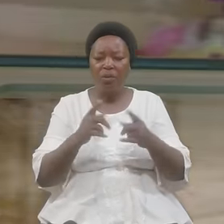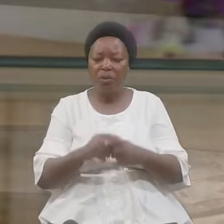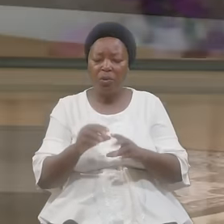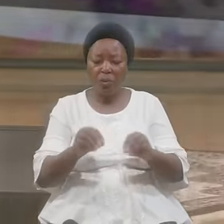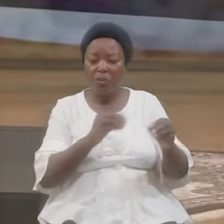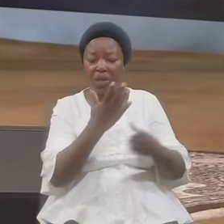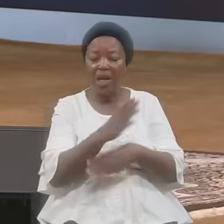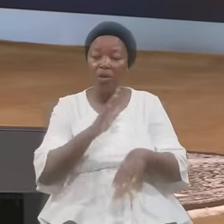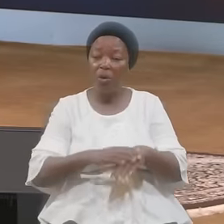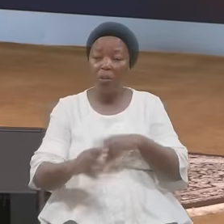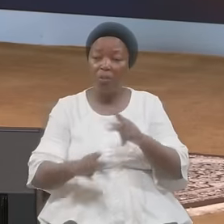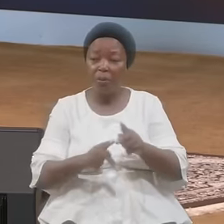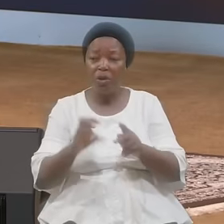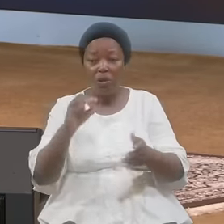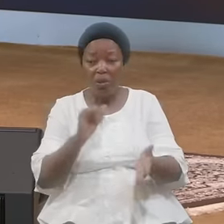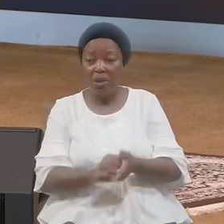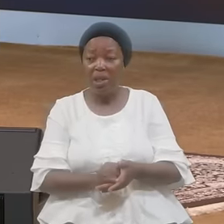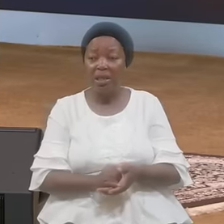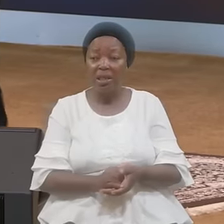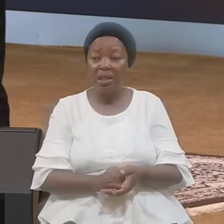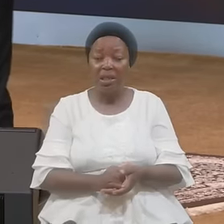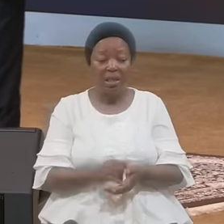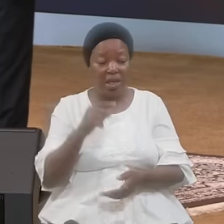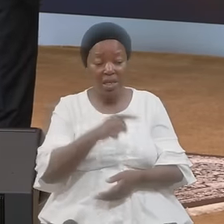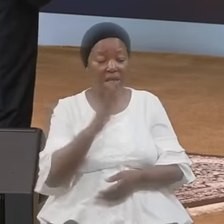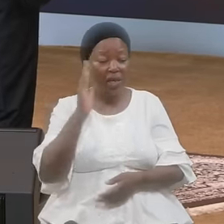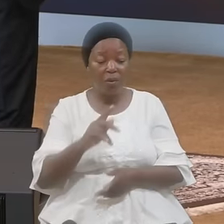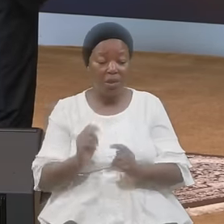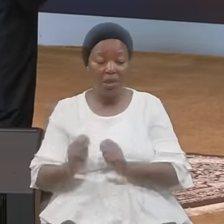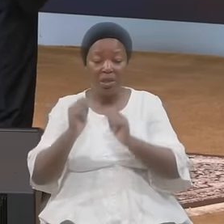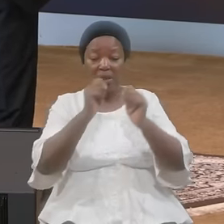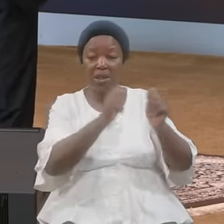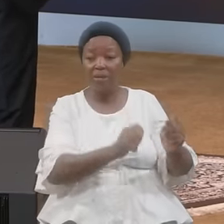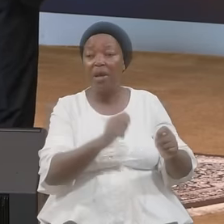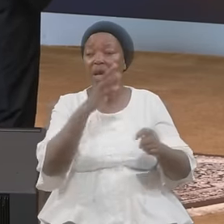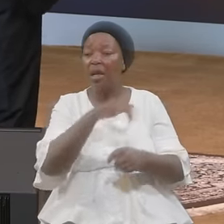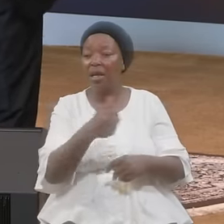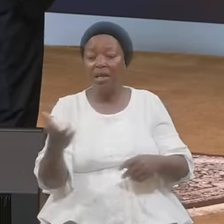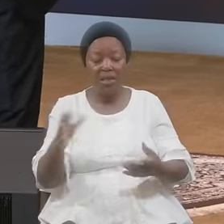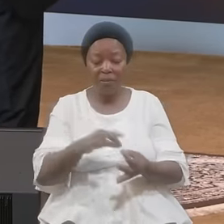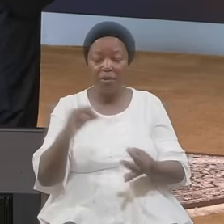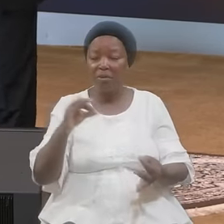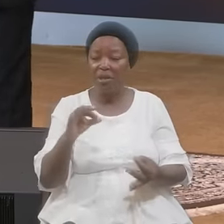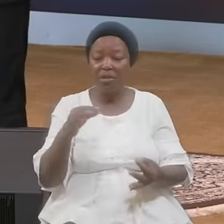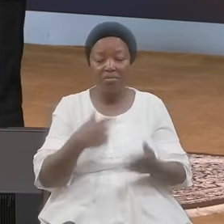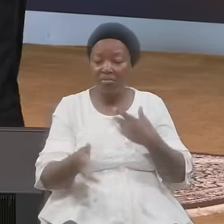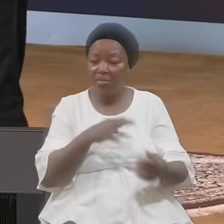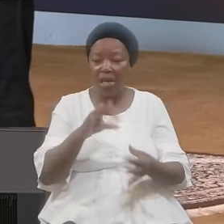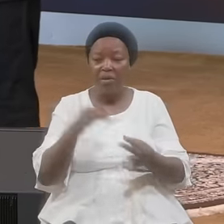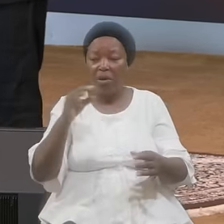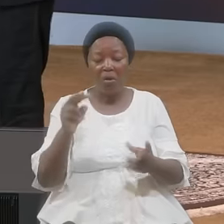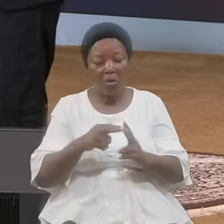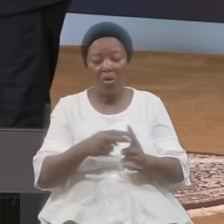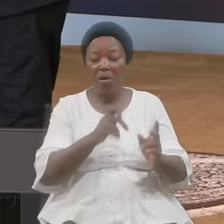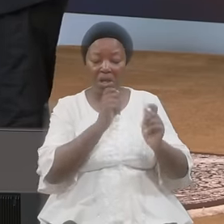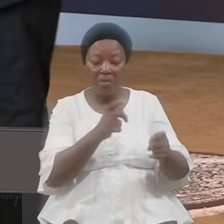People So That He Will Transfer Whatever Whatever Spirit Or Give Turn